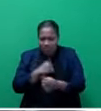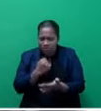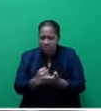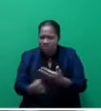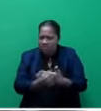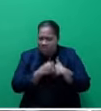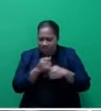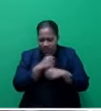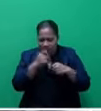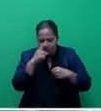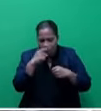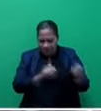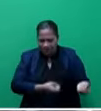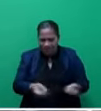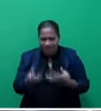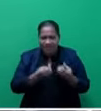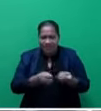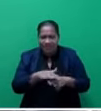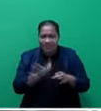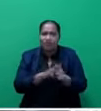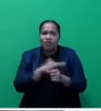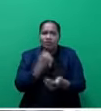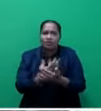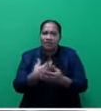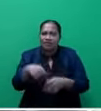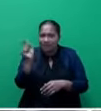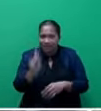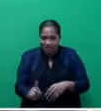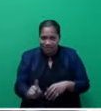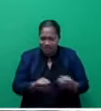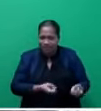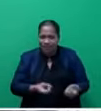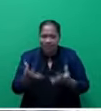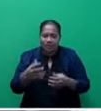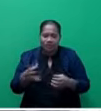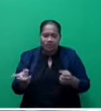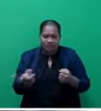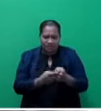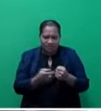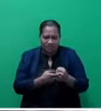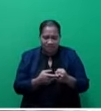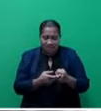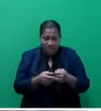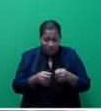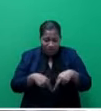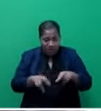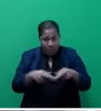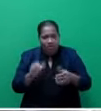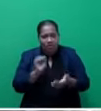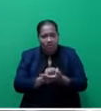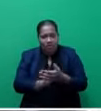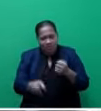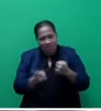to ensure the restoration of electricity, to ensure that damaged roads are promptly repaired, so that food supplies, not